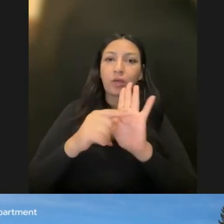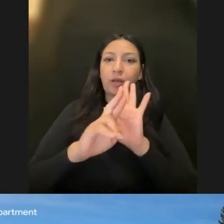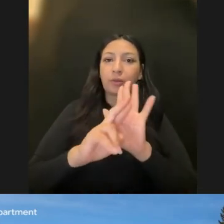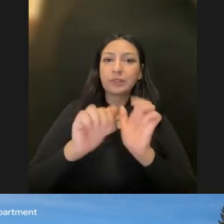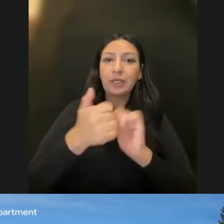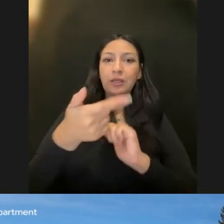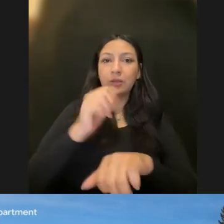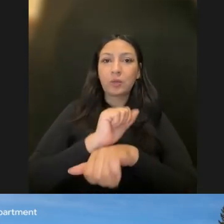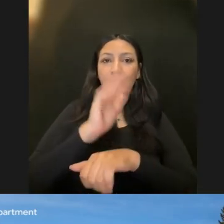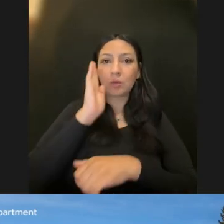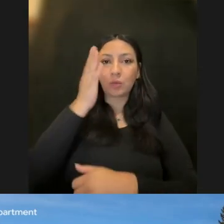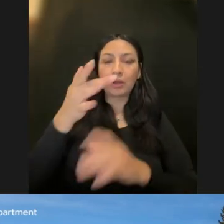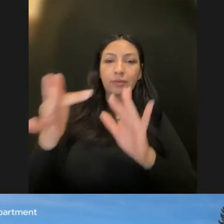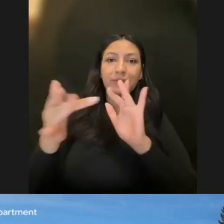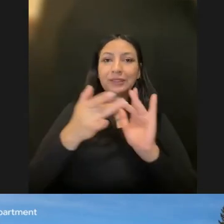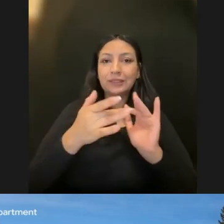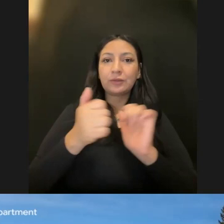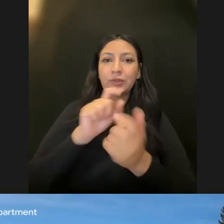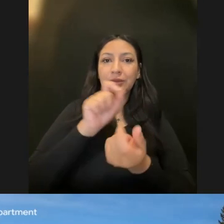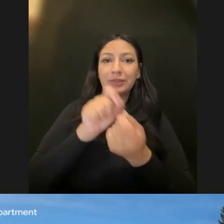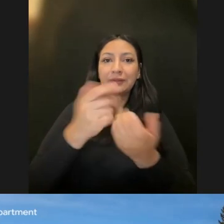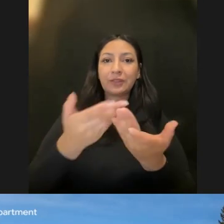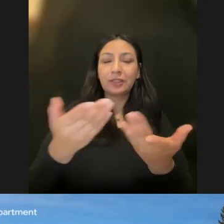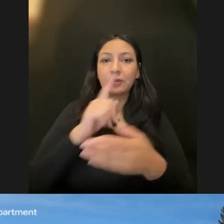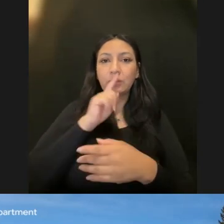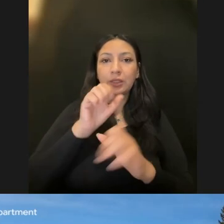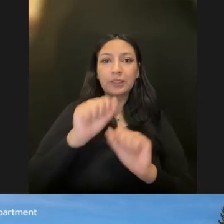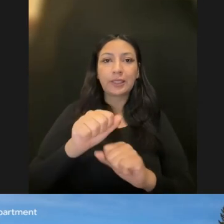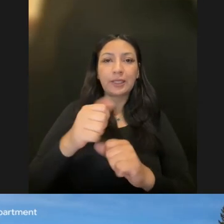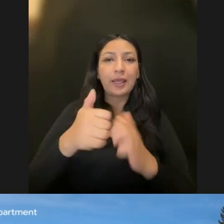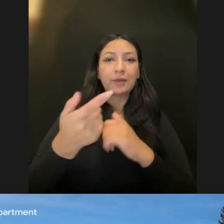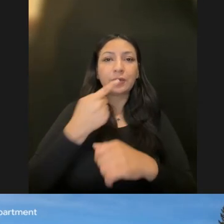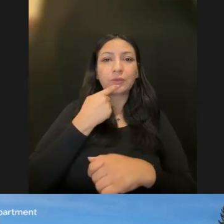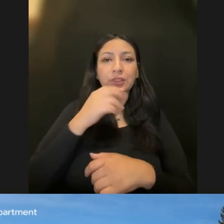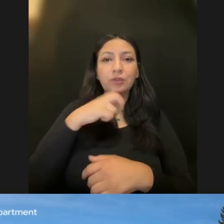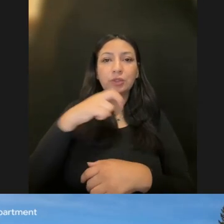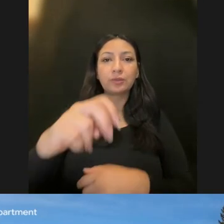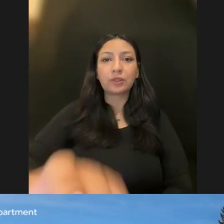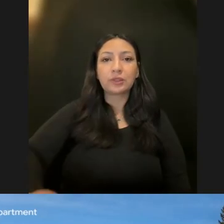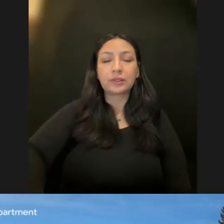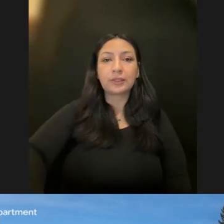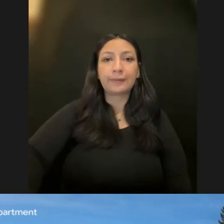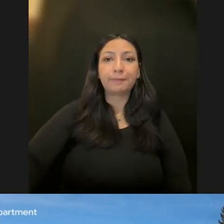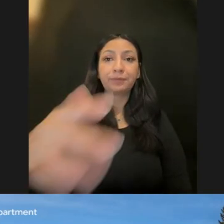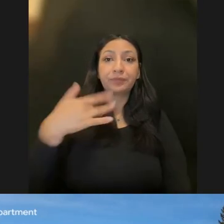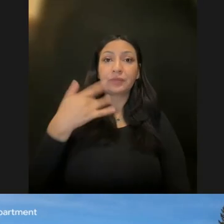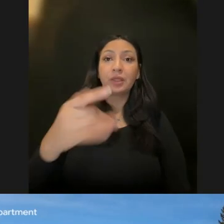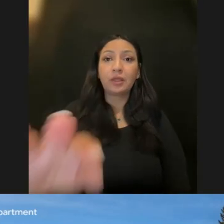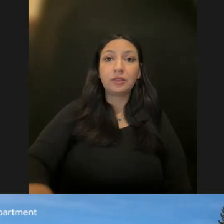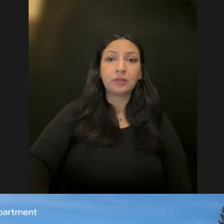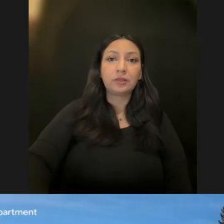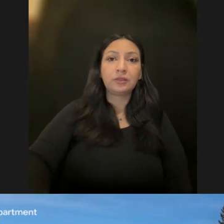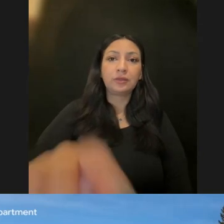is going to be linking certain things and appreciate Kathleen that you mentioned transportation. Since you did, I